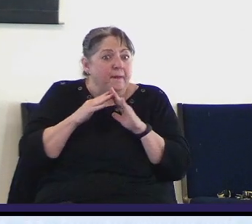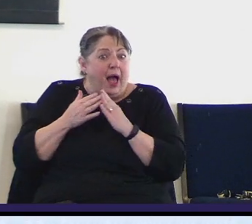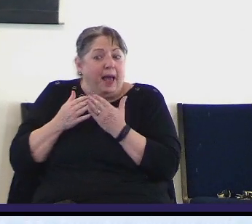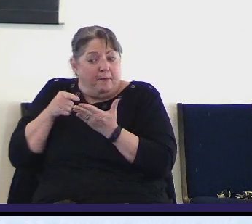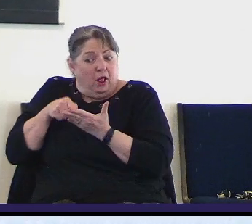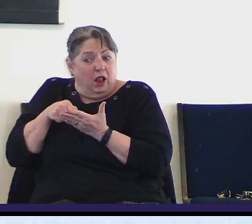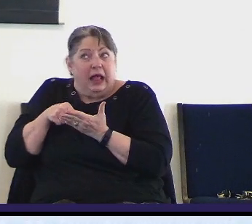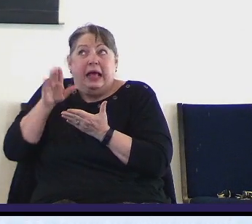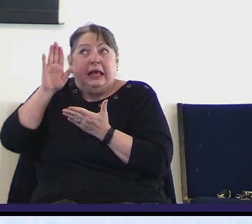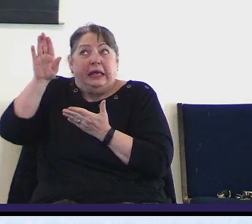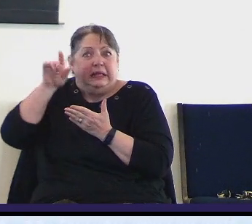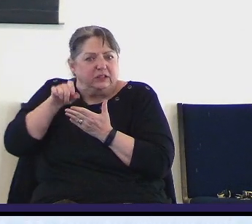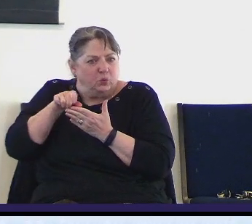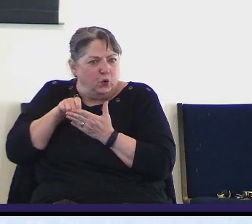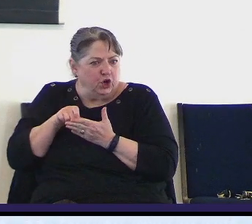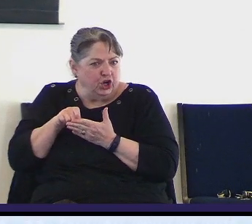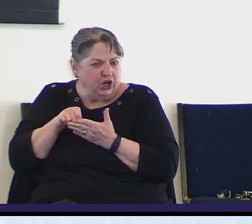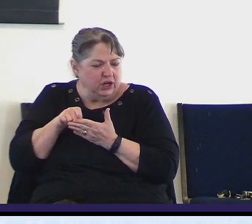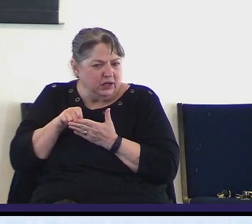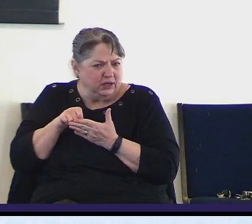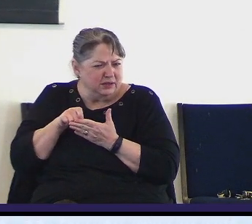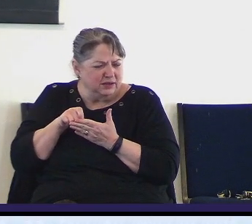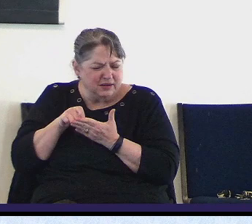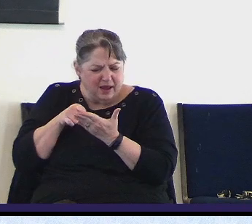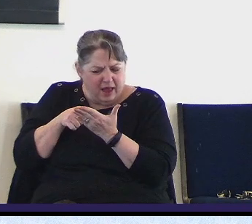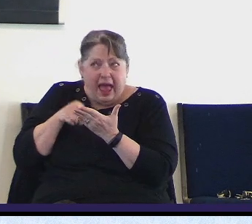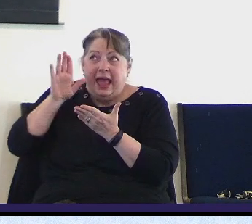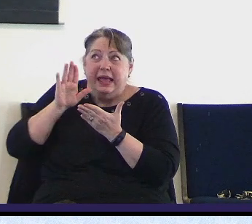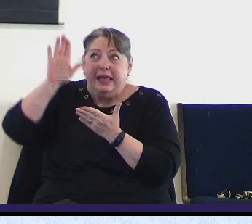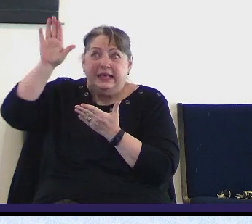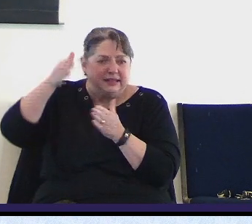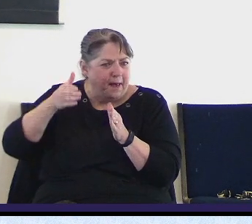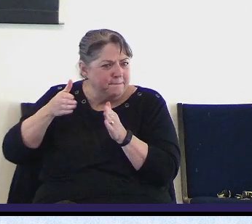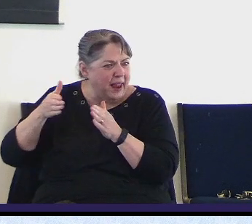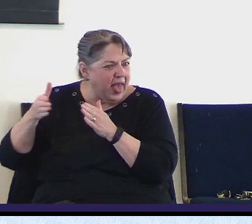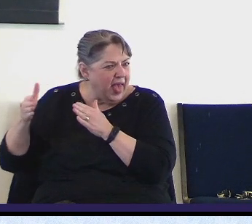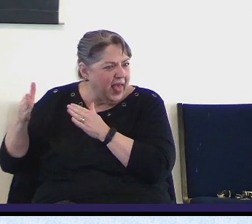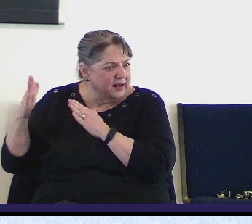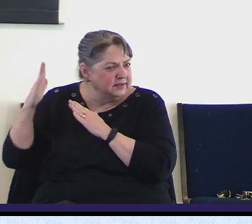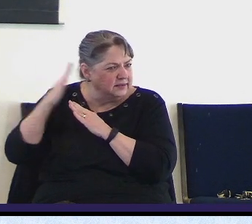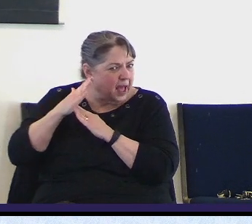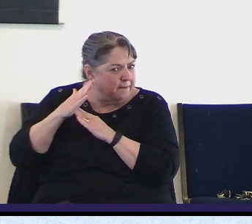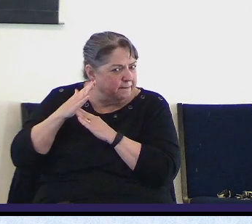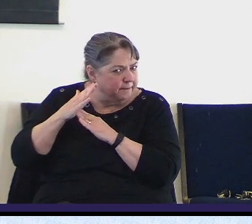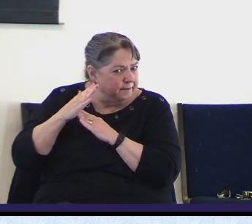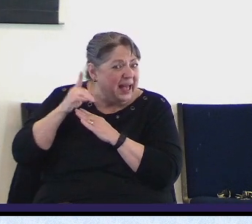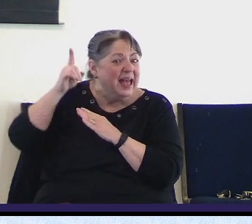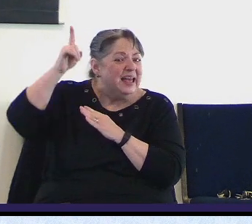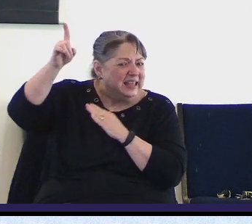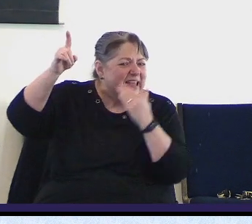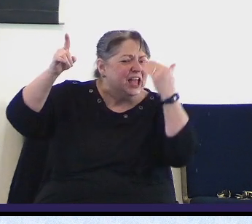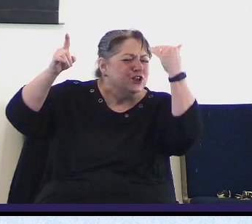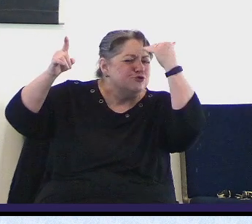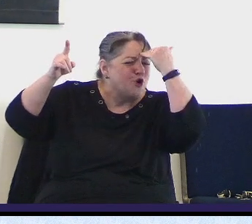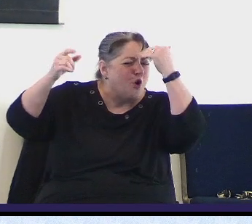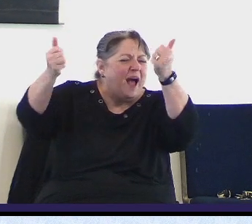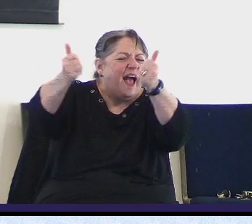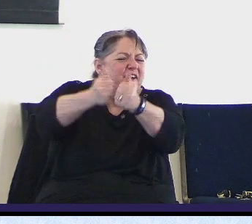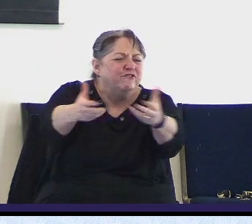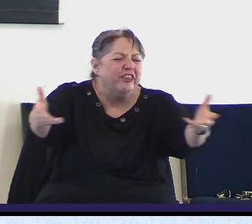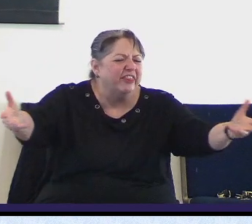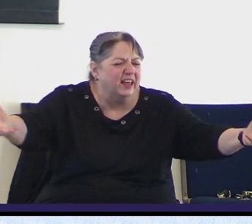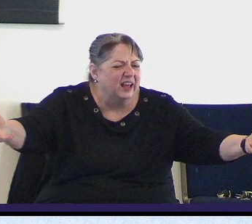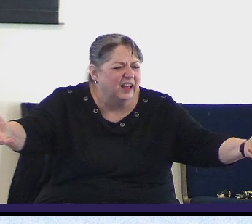because he has a word to say about what is going on in other words he is not oblivious he's not unknowing of what's